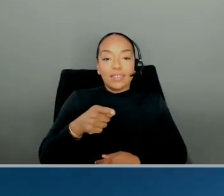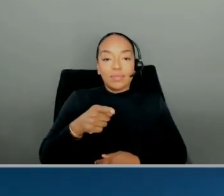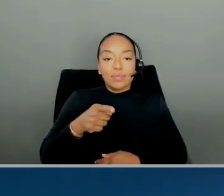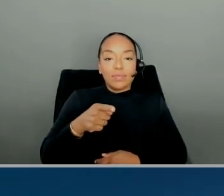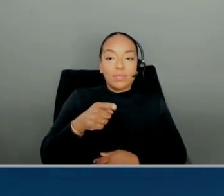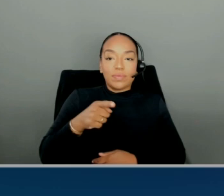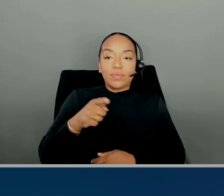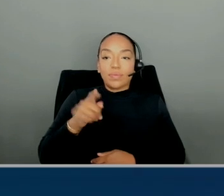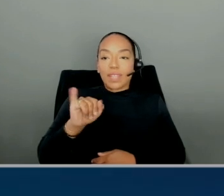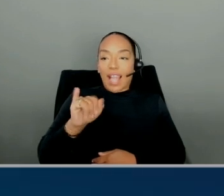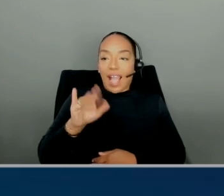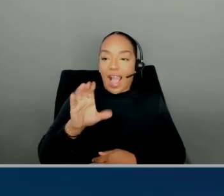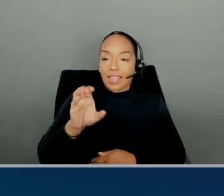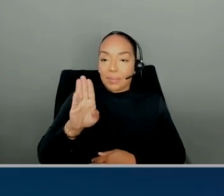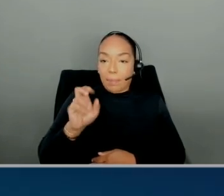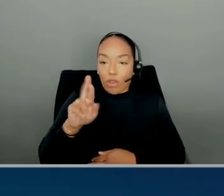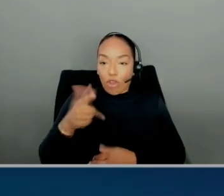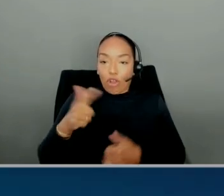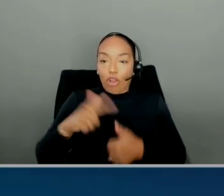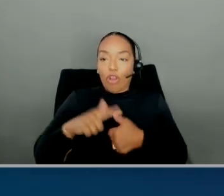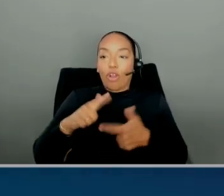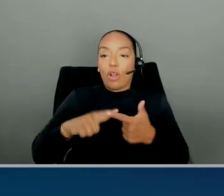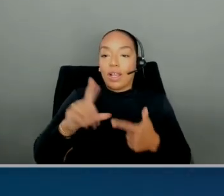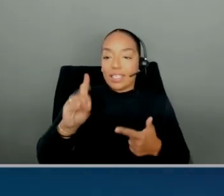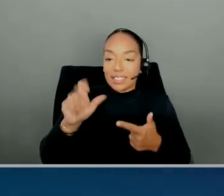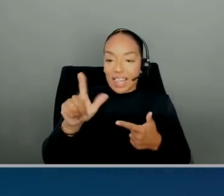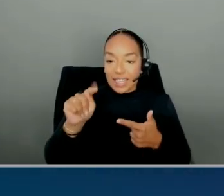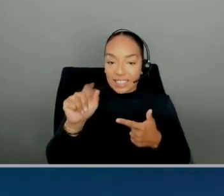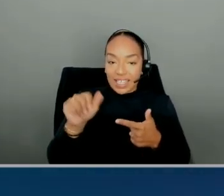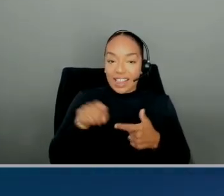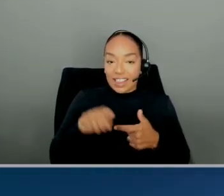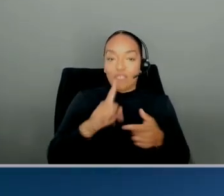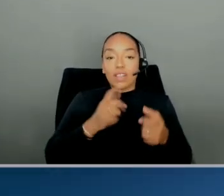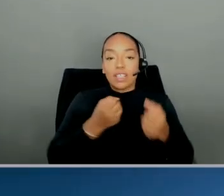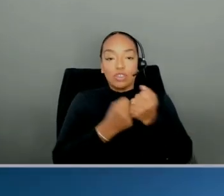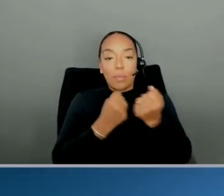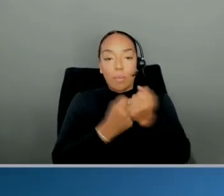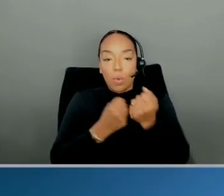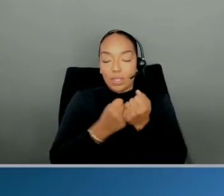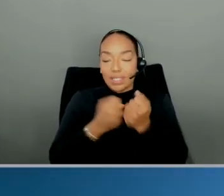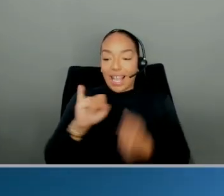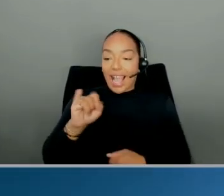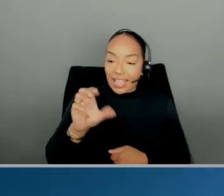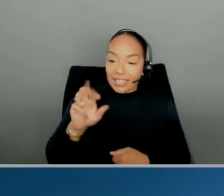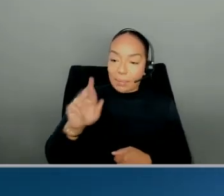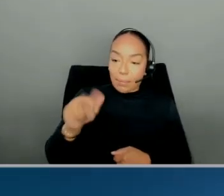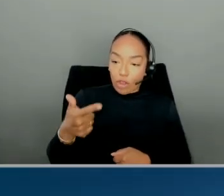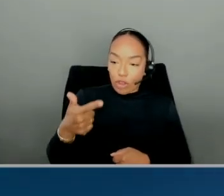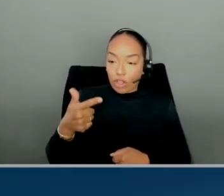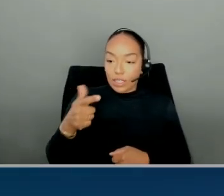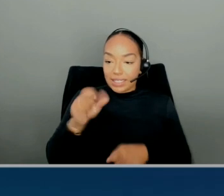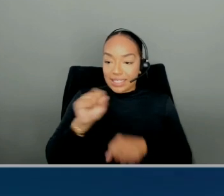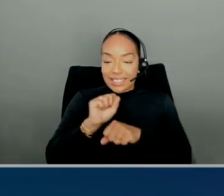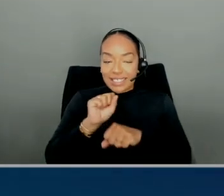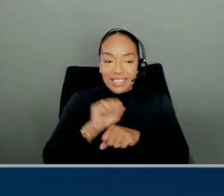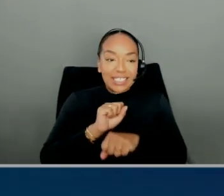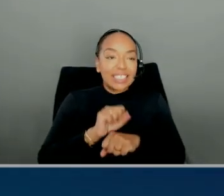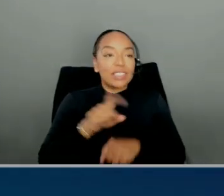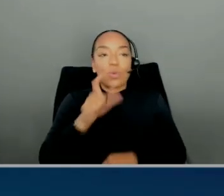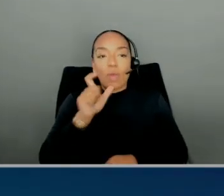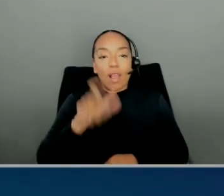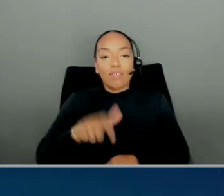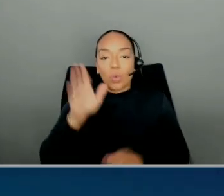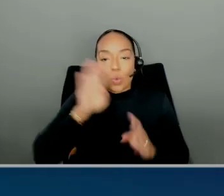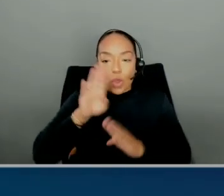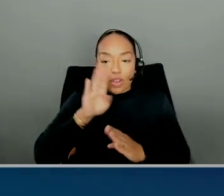Delta. In this particular launch, are supporting the iceberg statistics. And that means you don't need to worry about this generation of the